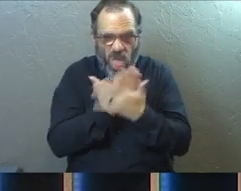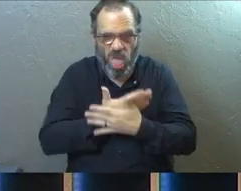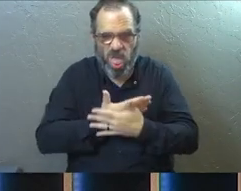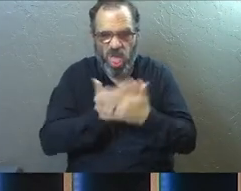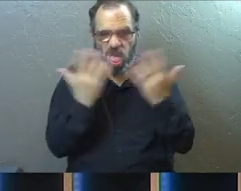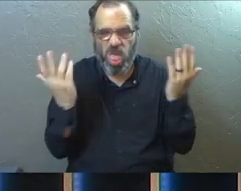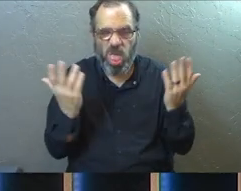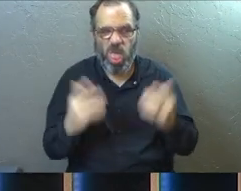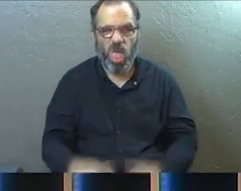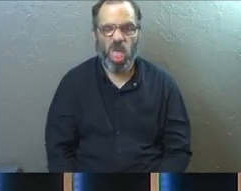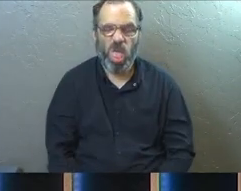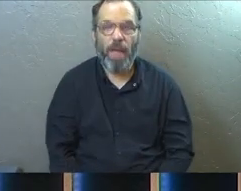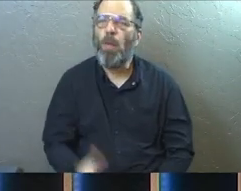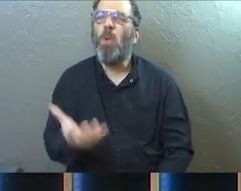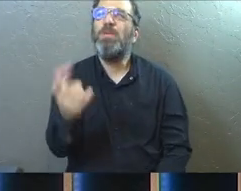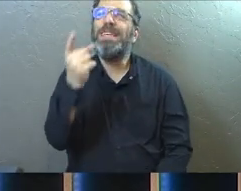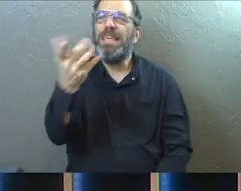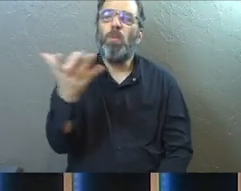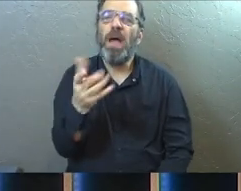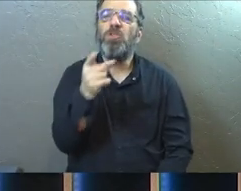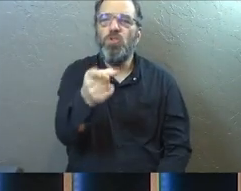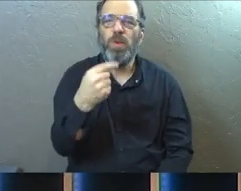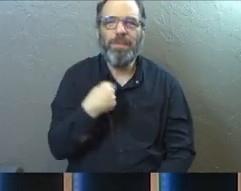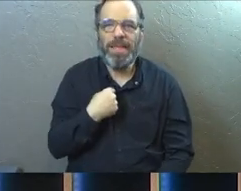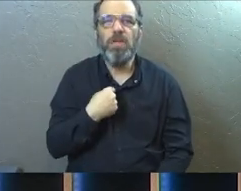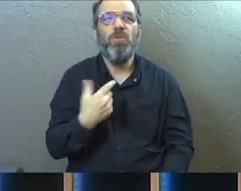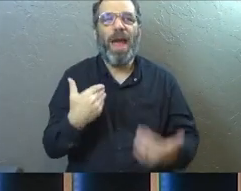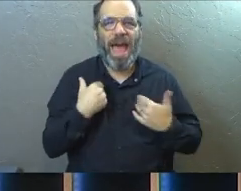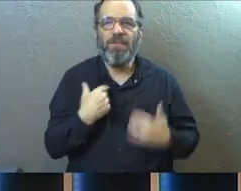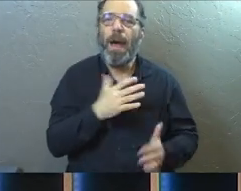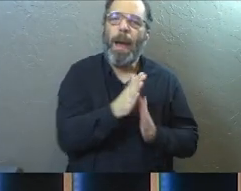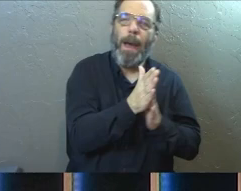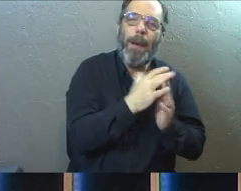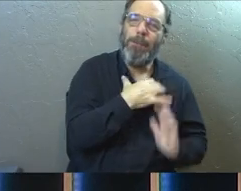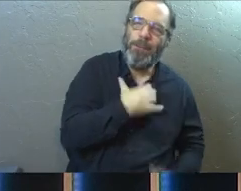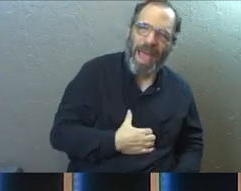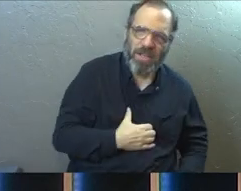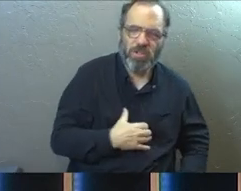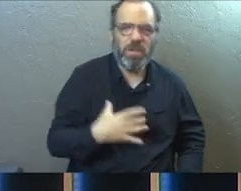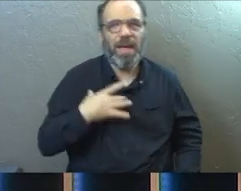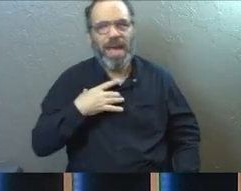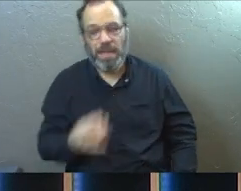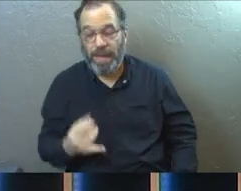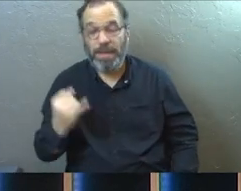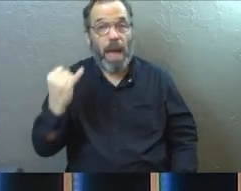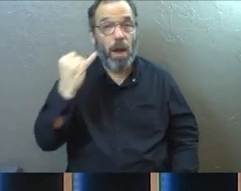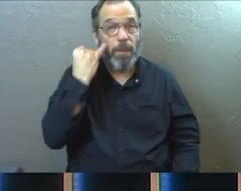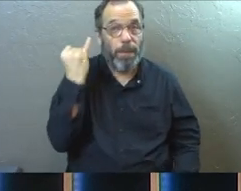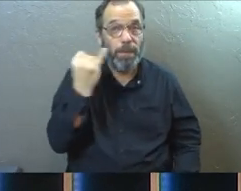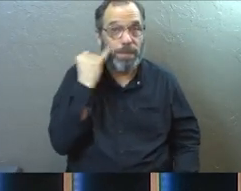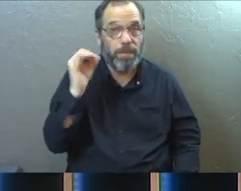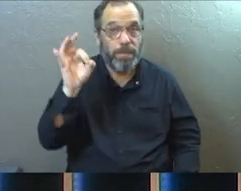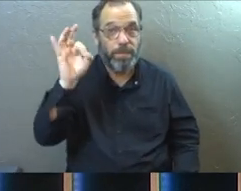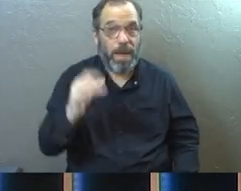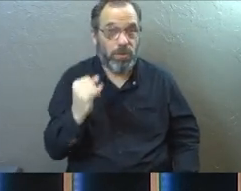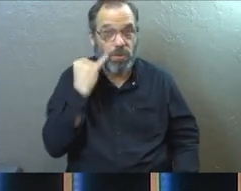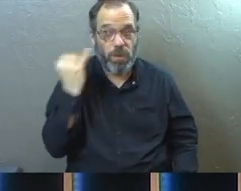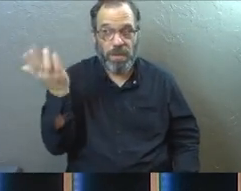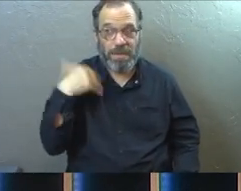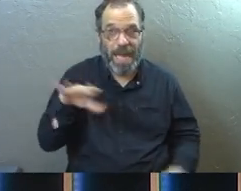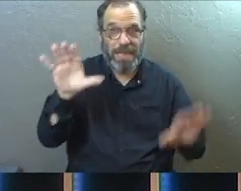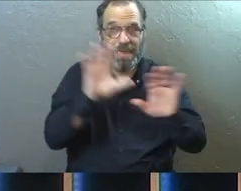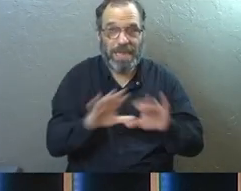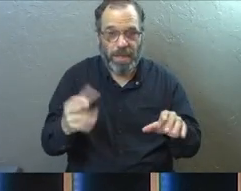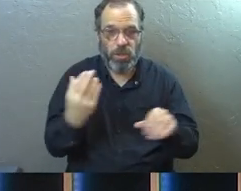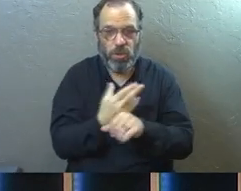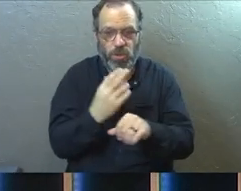spark. He wants us to have passion and like. Again, the verse that Pastor Josh brought up last week, last Sunday,